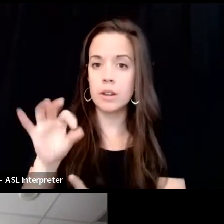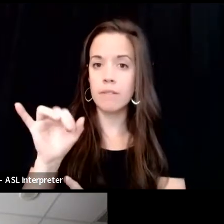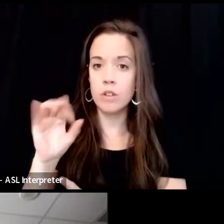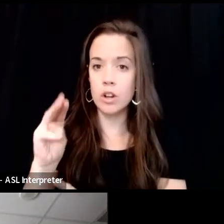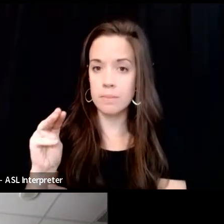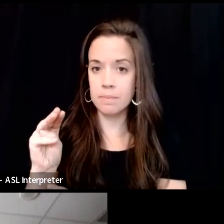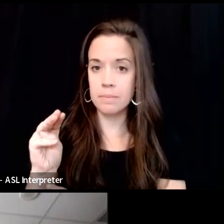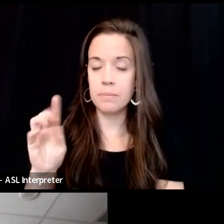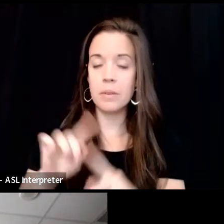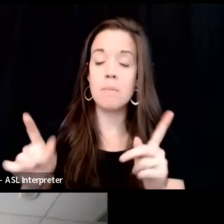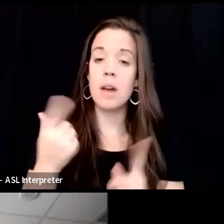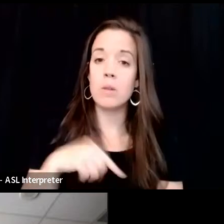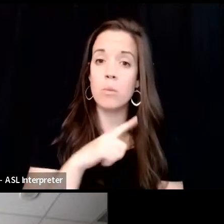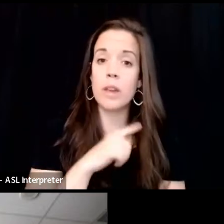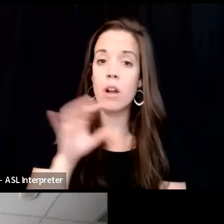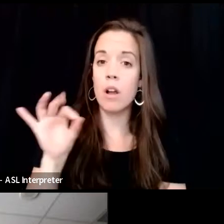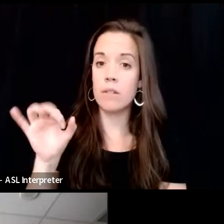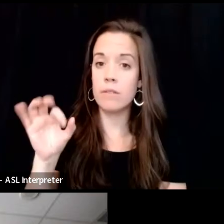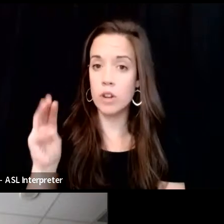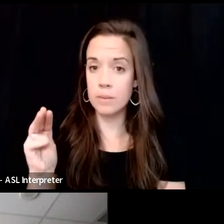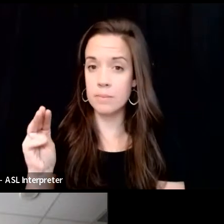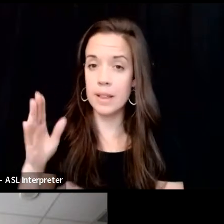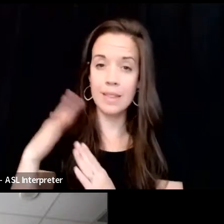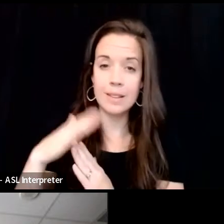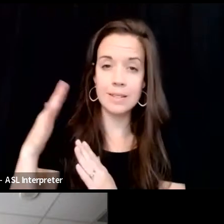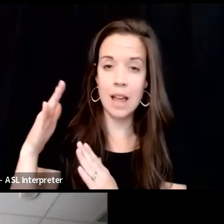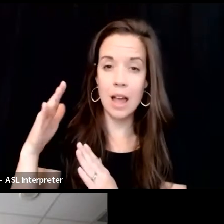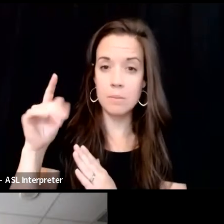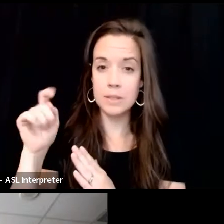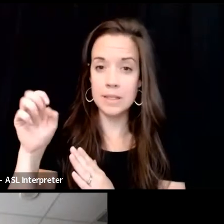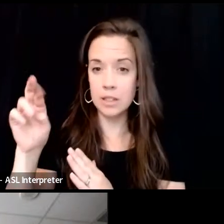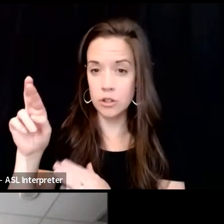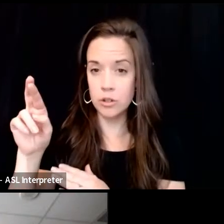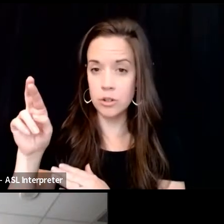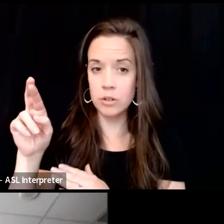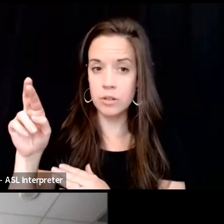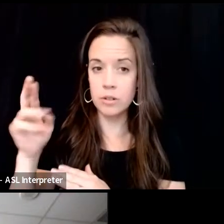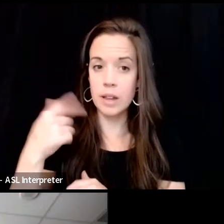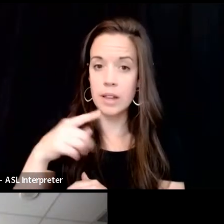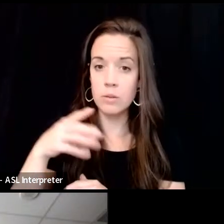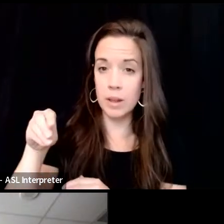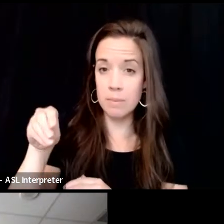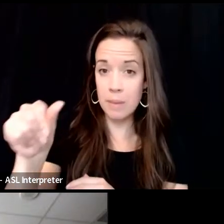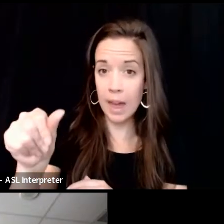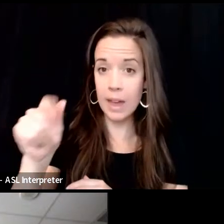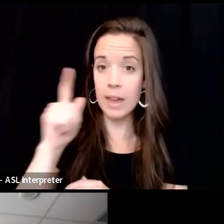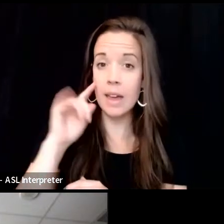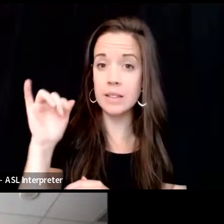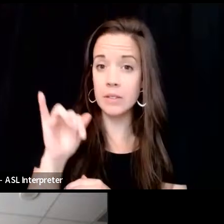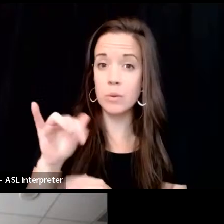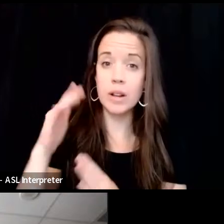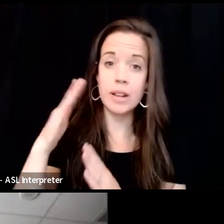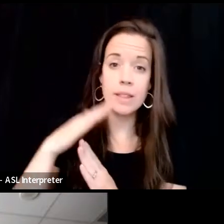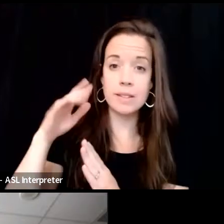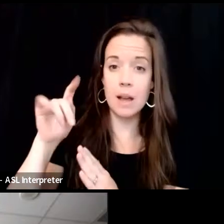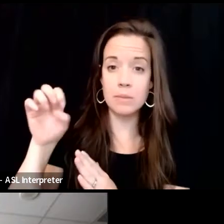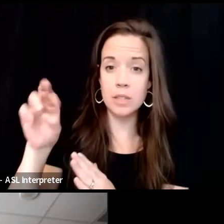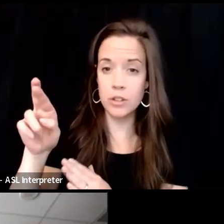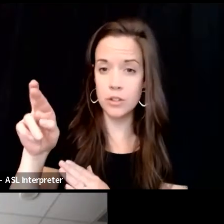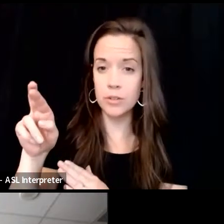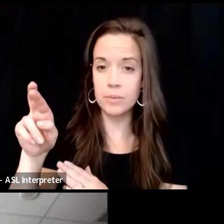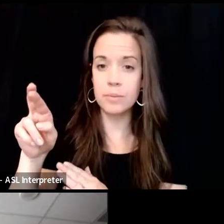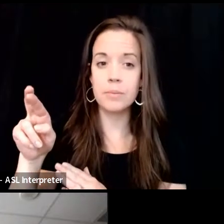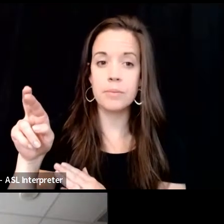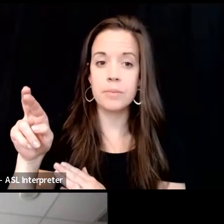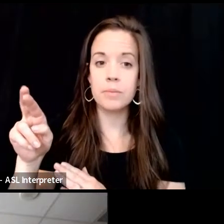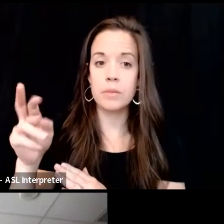are a firm that is in the top tier and we pay as if we're in the top tier. So what I would